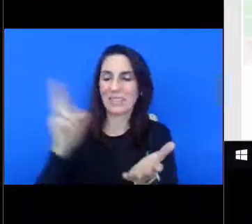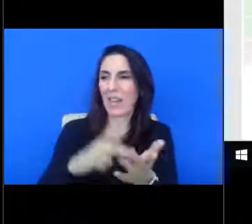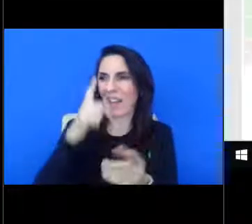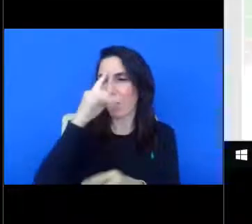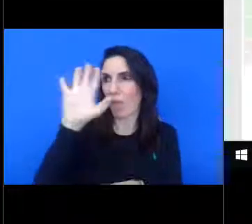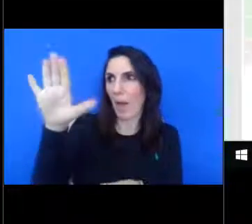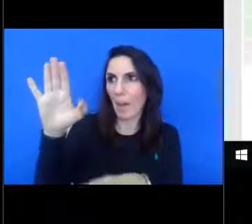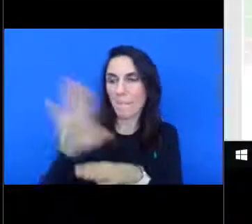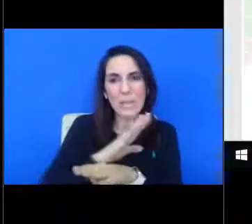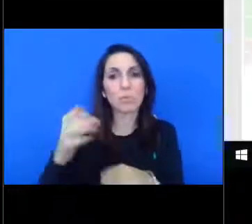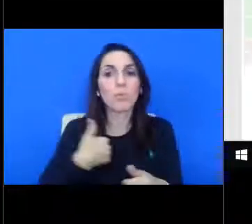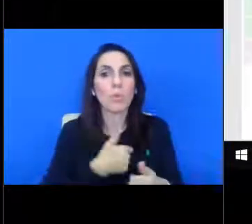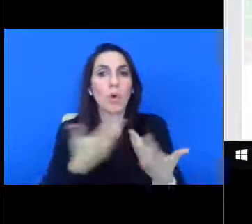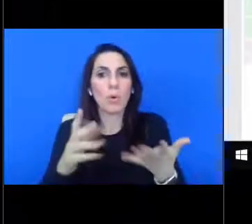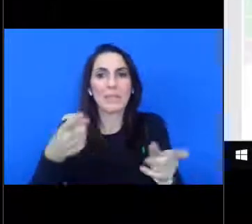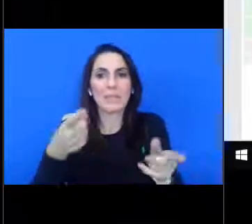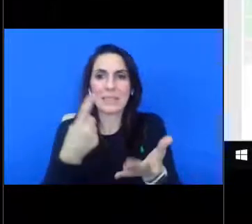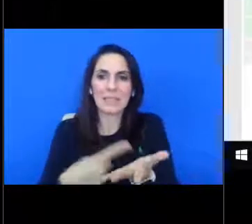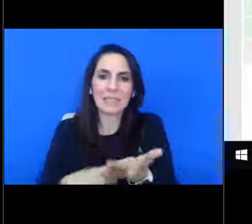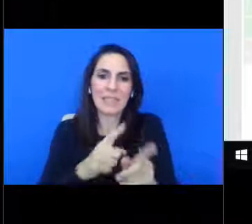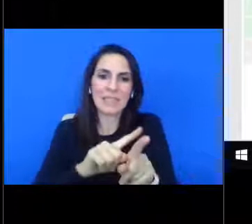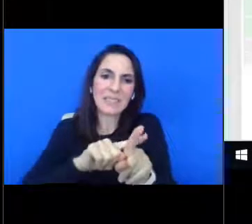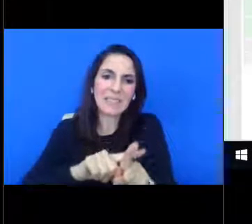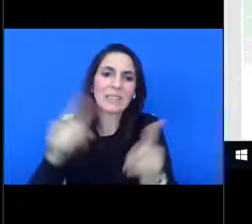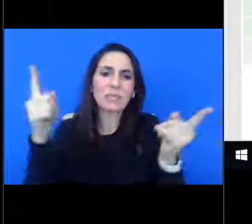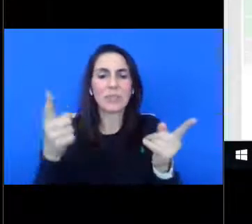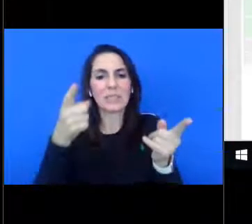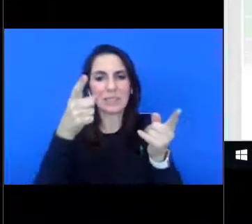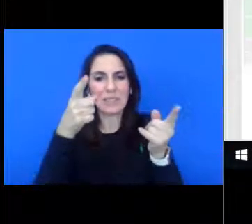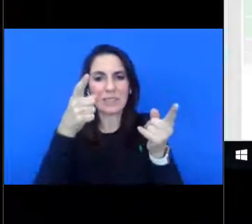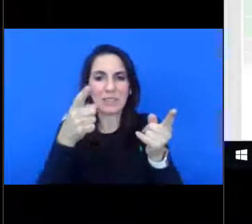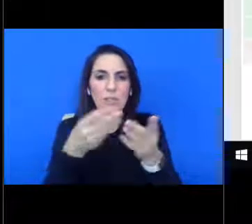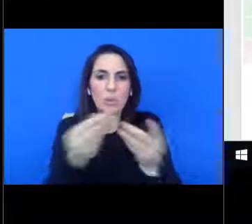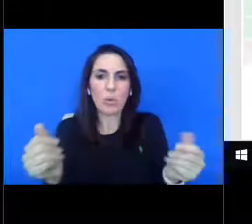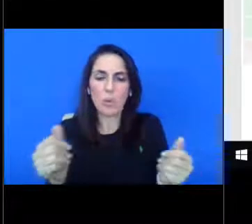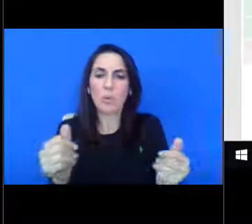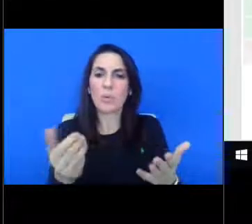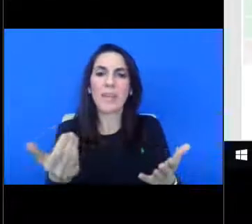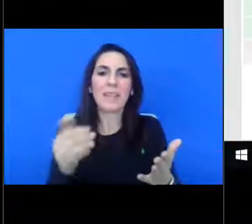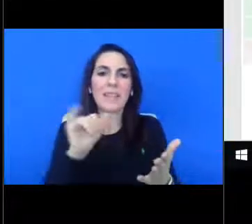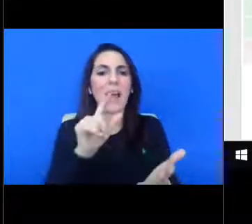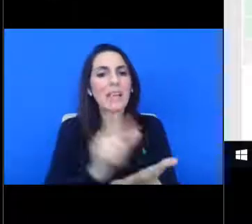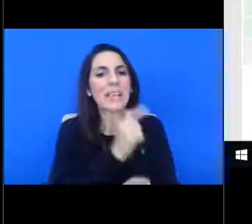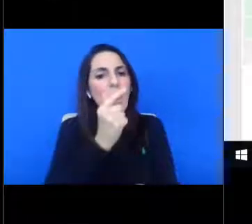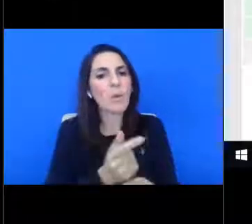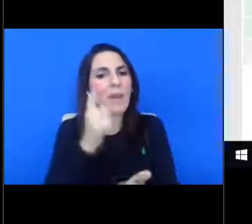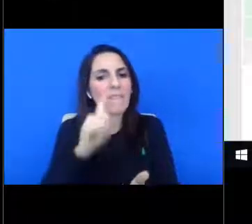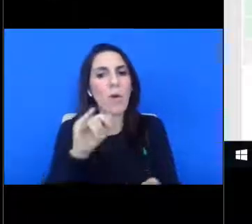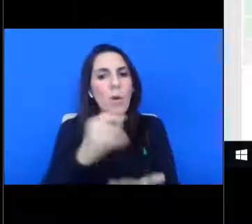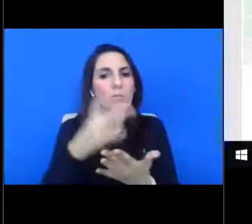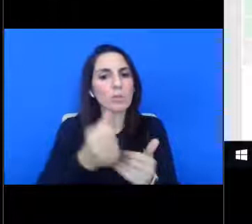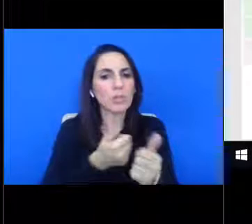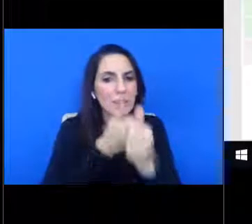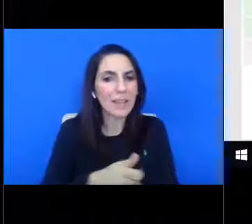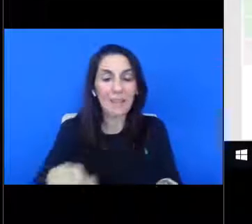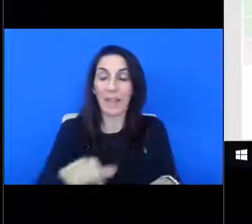discussed, um, a different solution, which is in this agreement before you, which is, um, simply a guarantee of project compliance. In the past, this